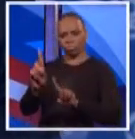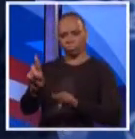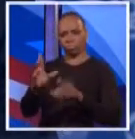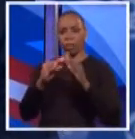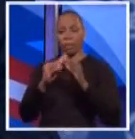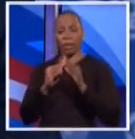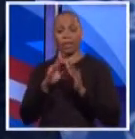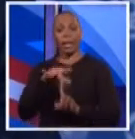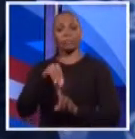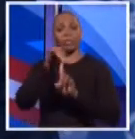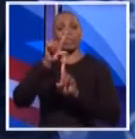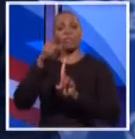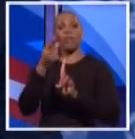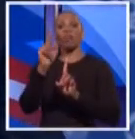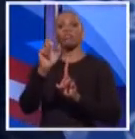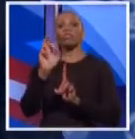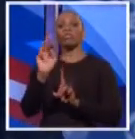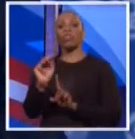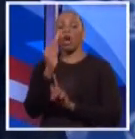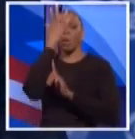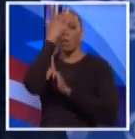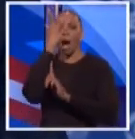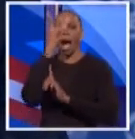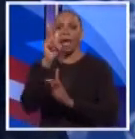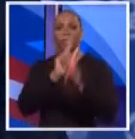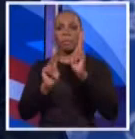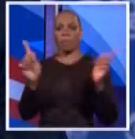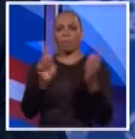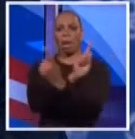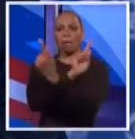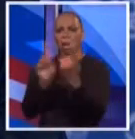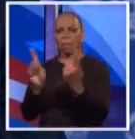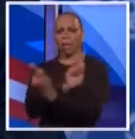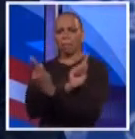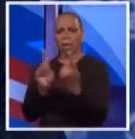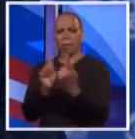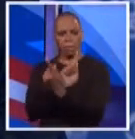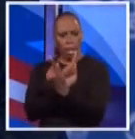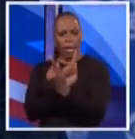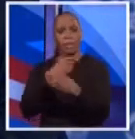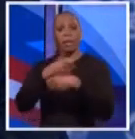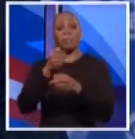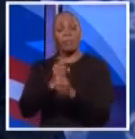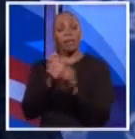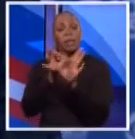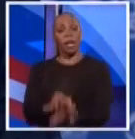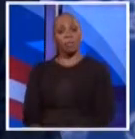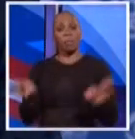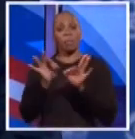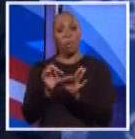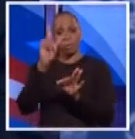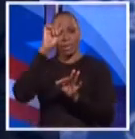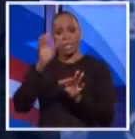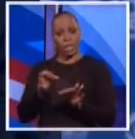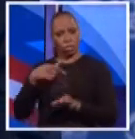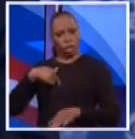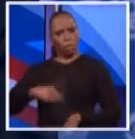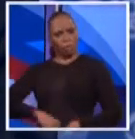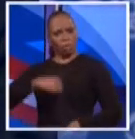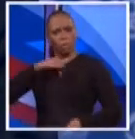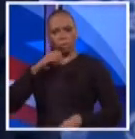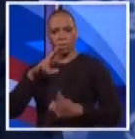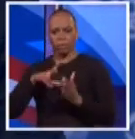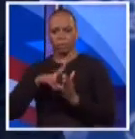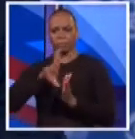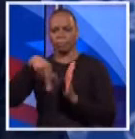so I could learn the players, meet the individuals who would be making these important decisions, and work with the controller. So I'm proud of my role. I